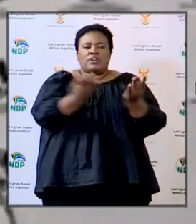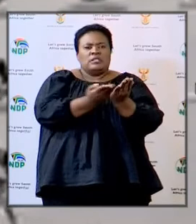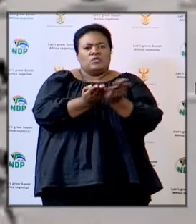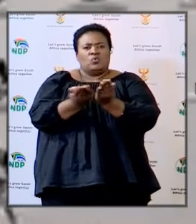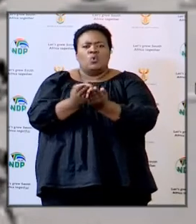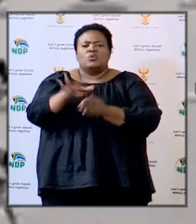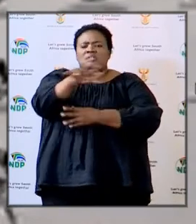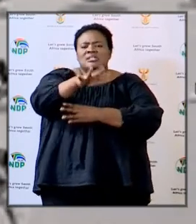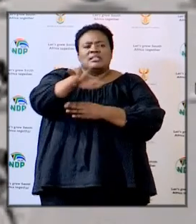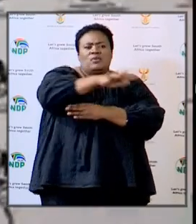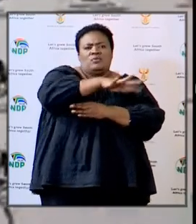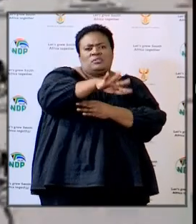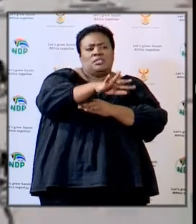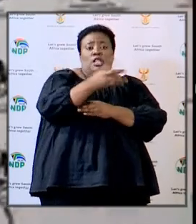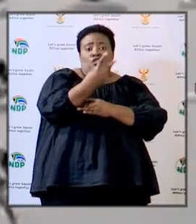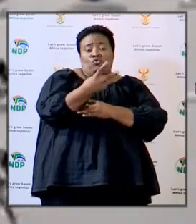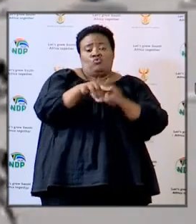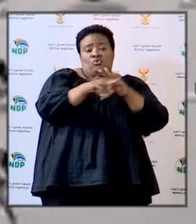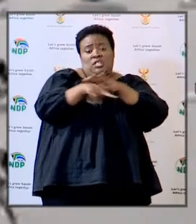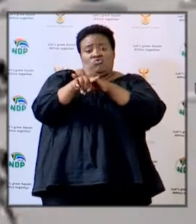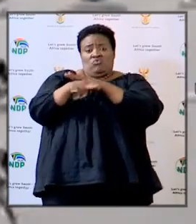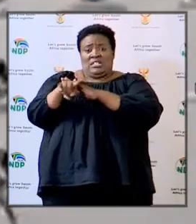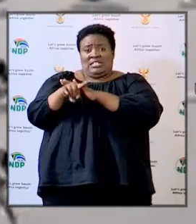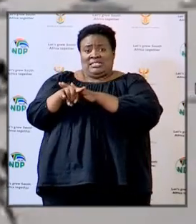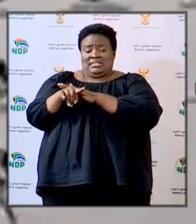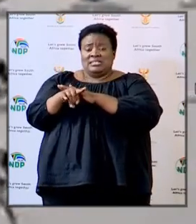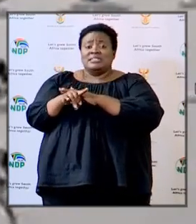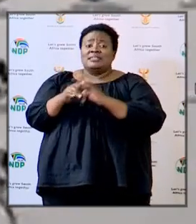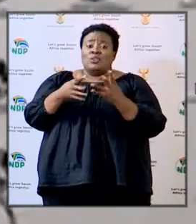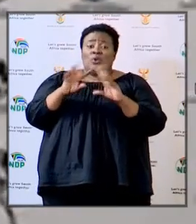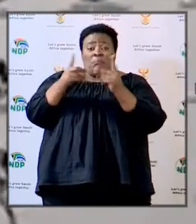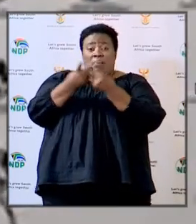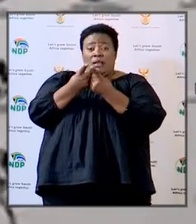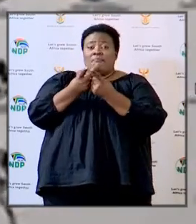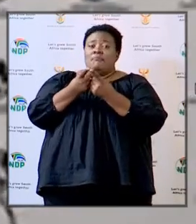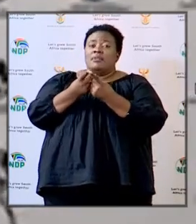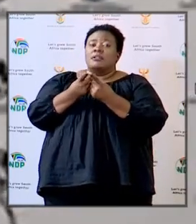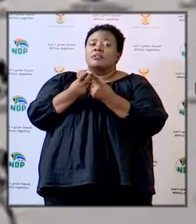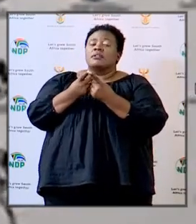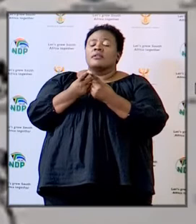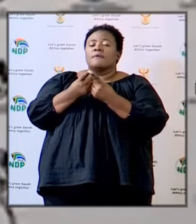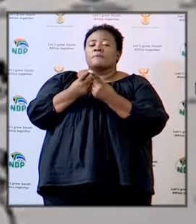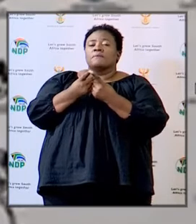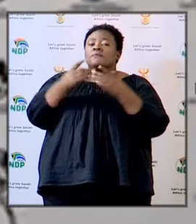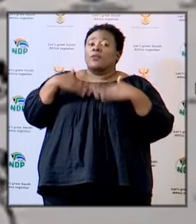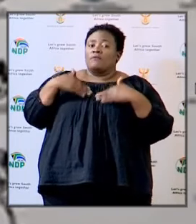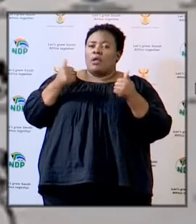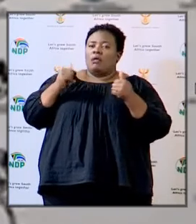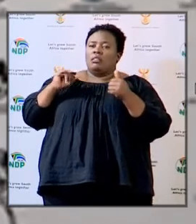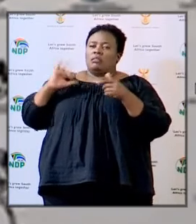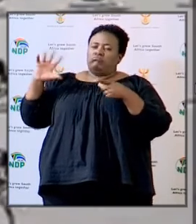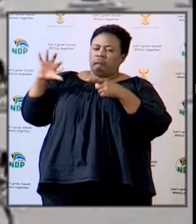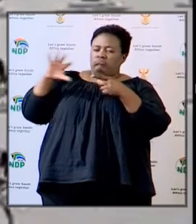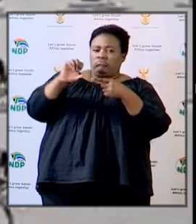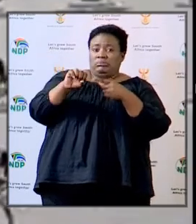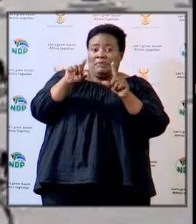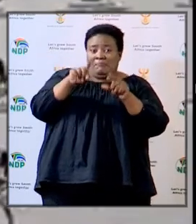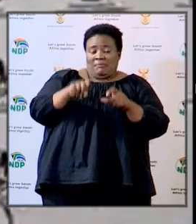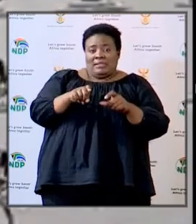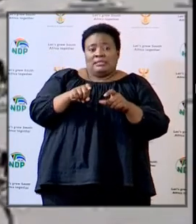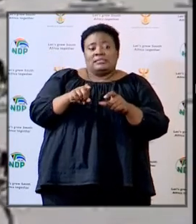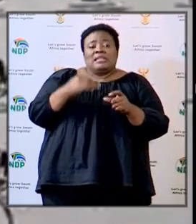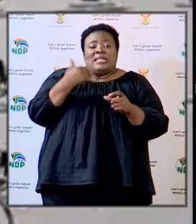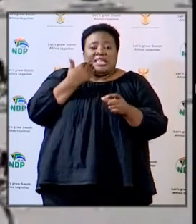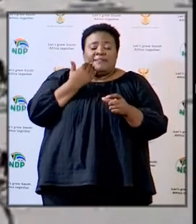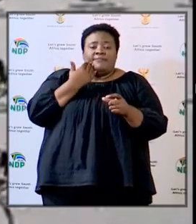schools around those two districts if it was not for the backlog of department of health we are going to be